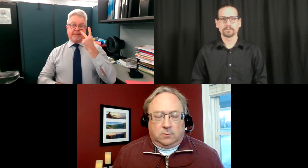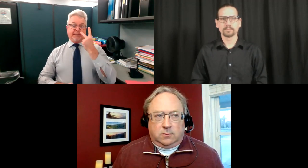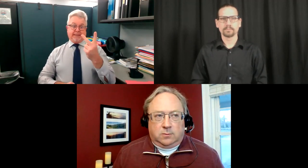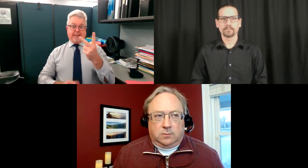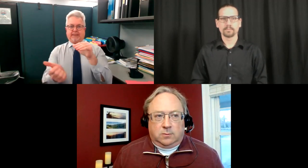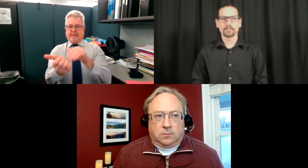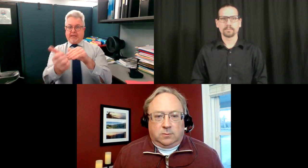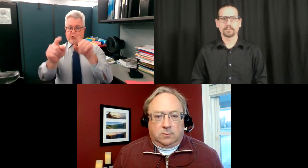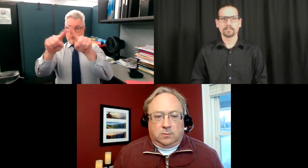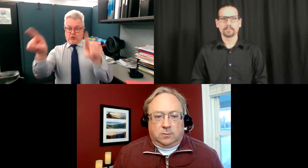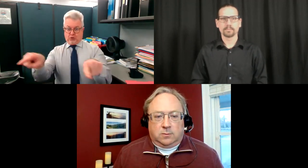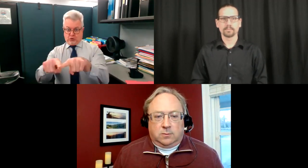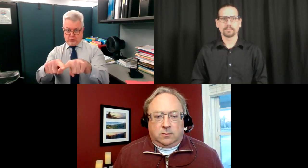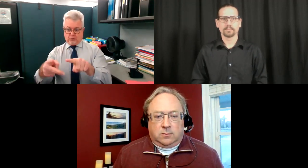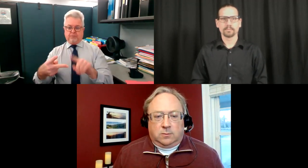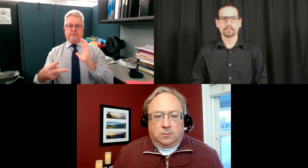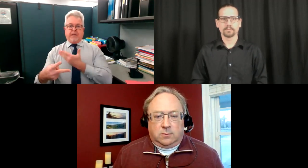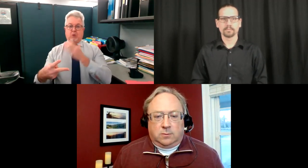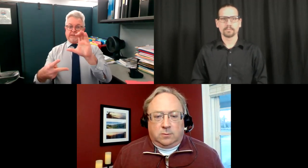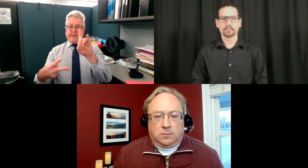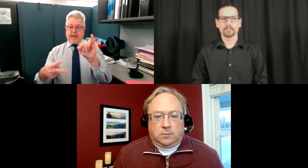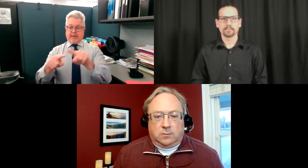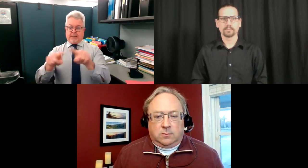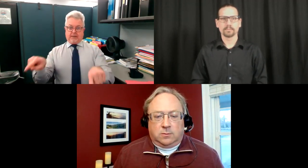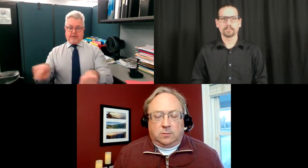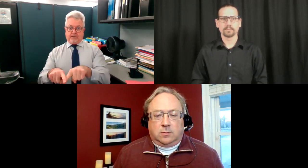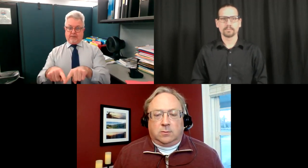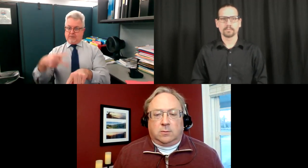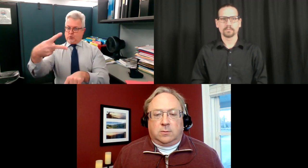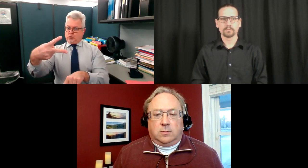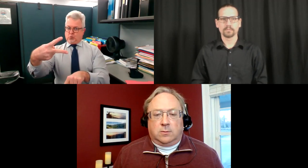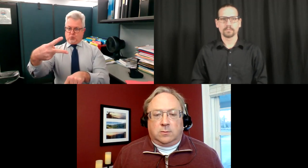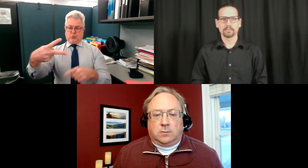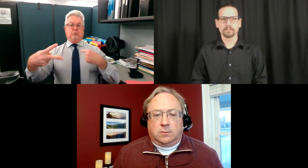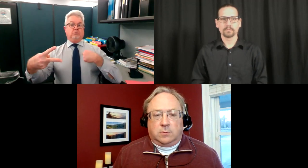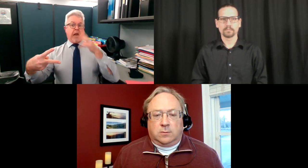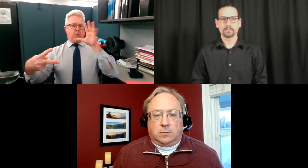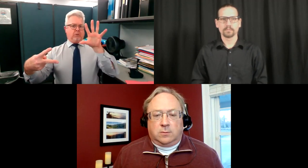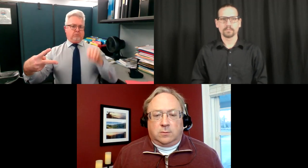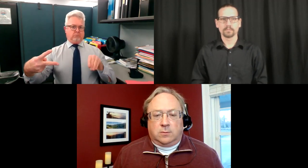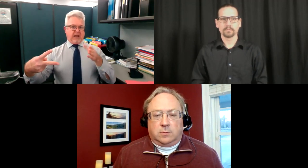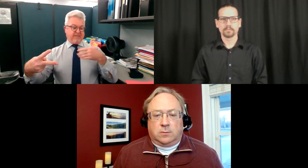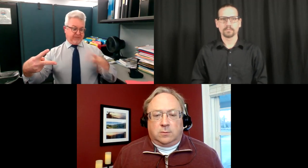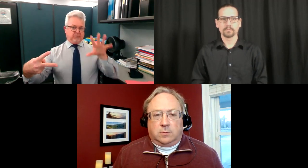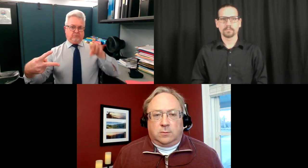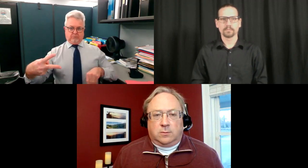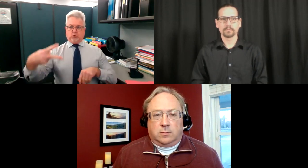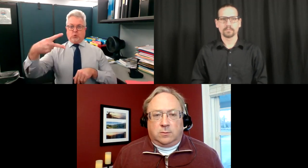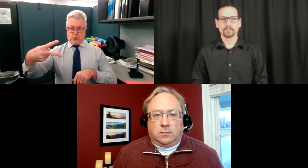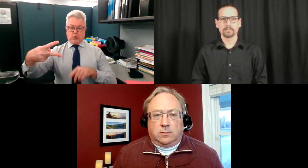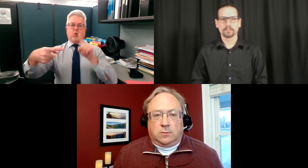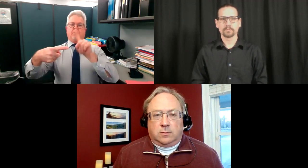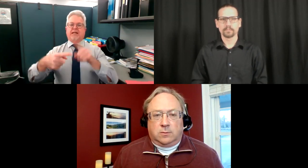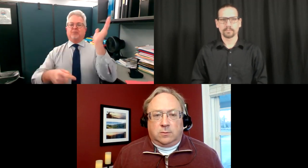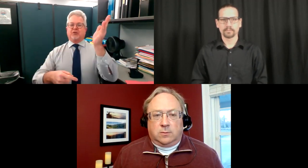the interpreters to be on screen along with Dr. Jim McDonald. Okay, now also what you see, the only people you should see on the screen